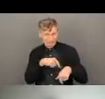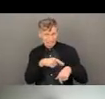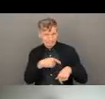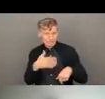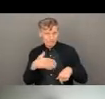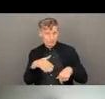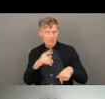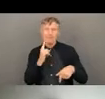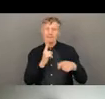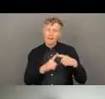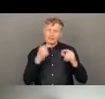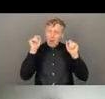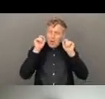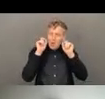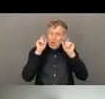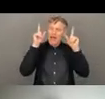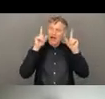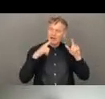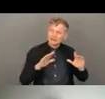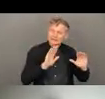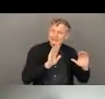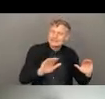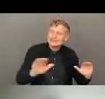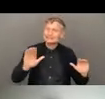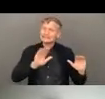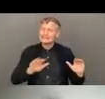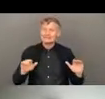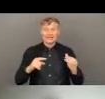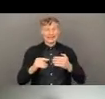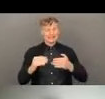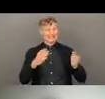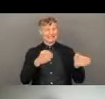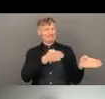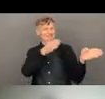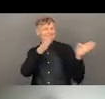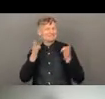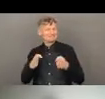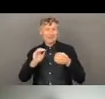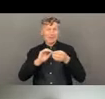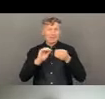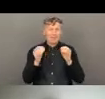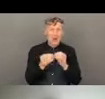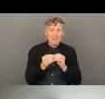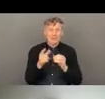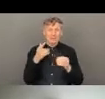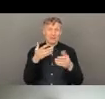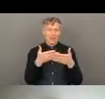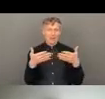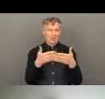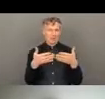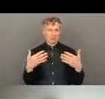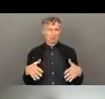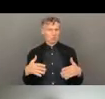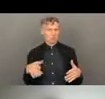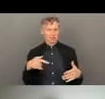And another significant challenge is the language barrier as the language used here in Yemen is Arabic. That's why we have to,